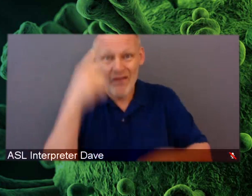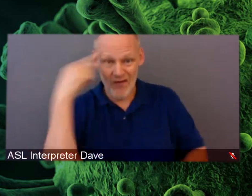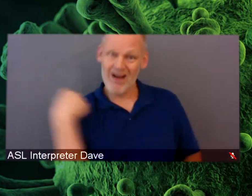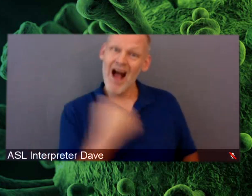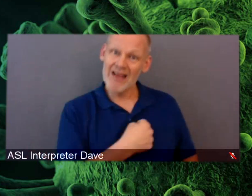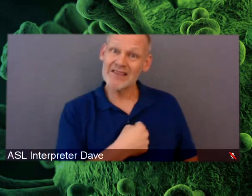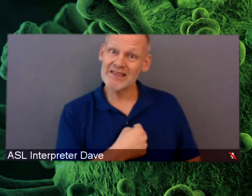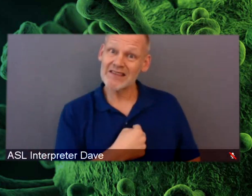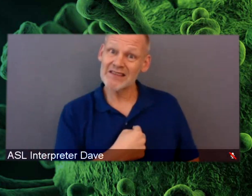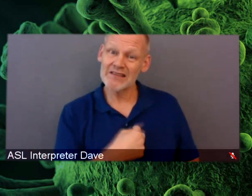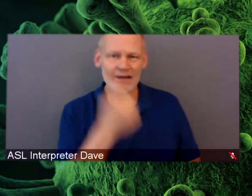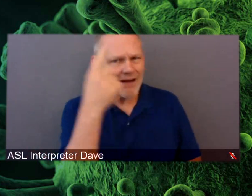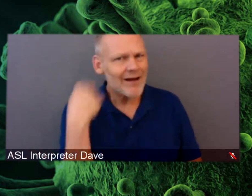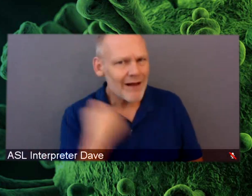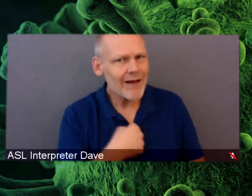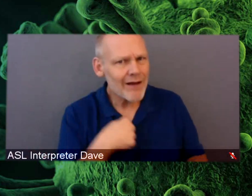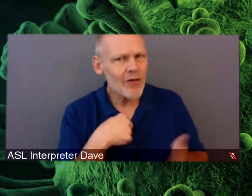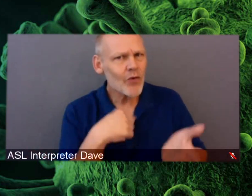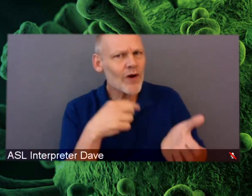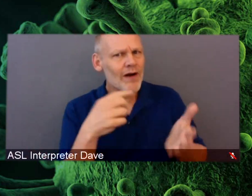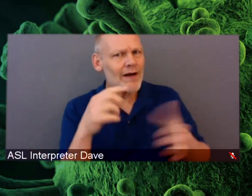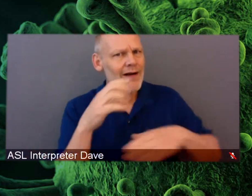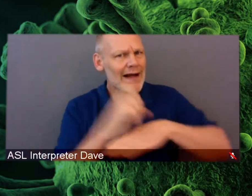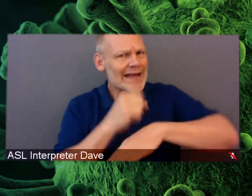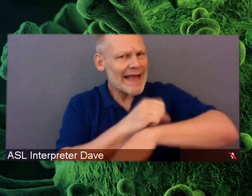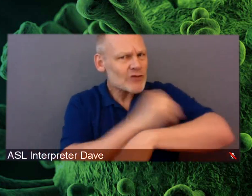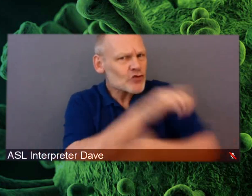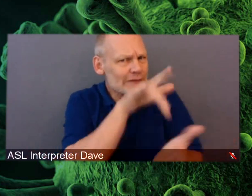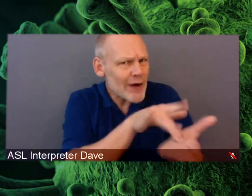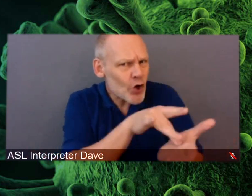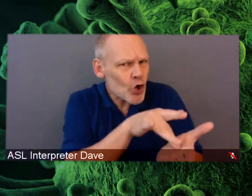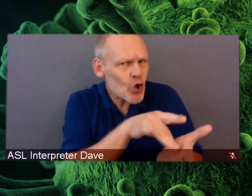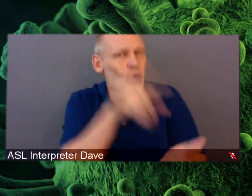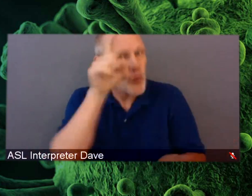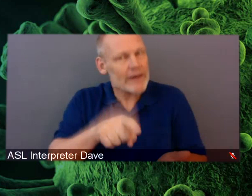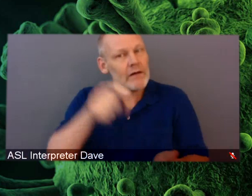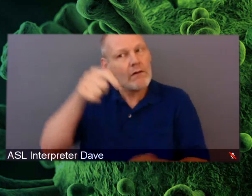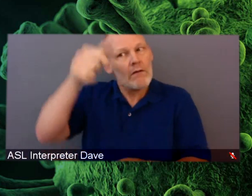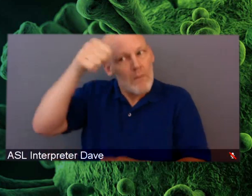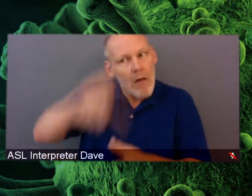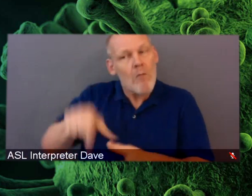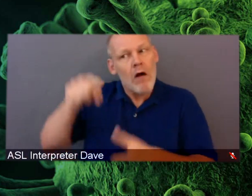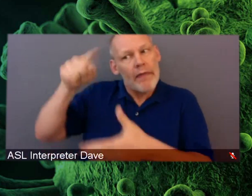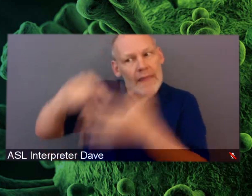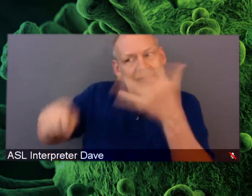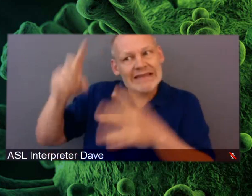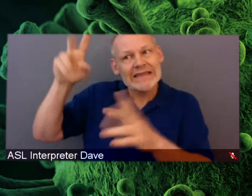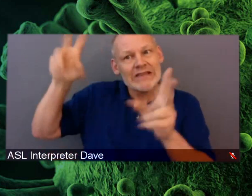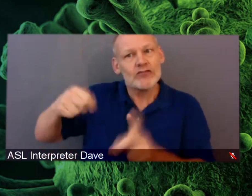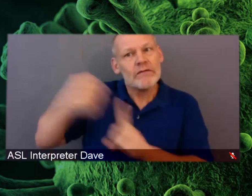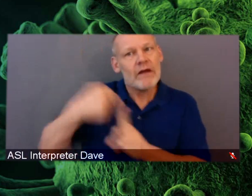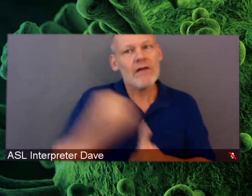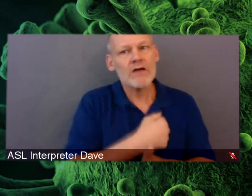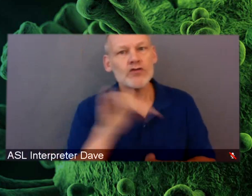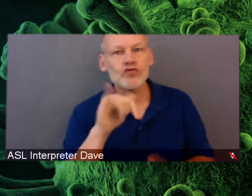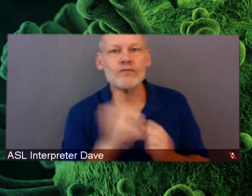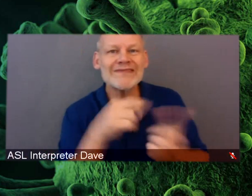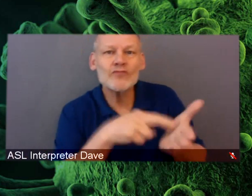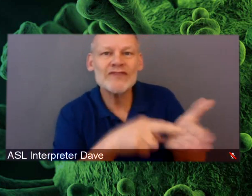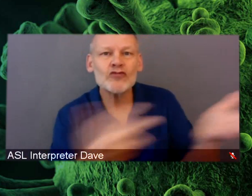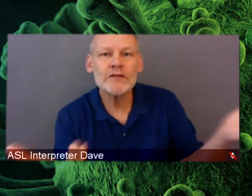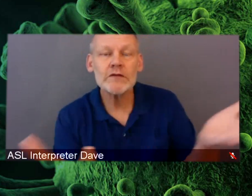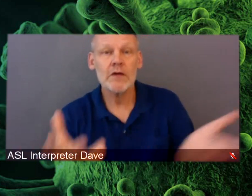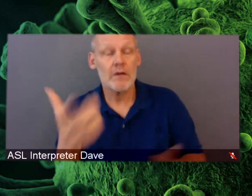because of the impact it makes on the diseases we treat, like cancer, and COVID, and HIV. So I think that that's really important